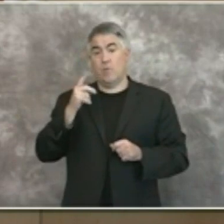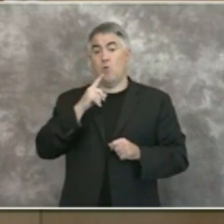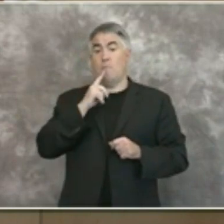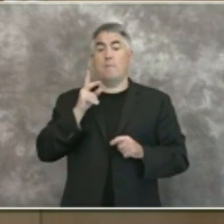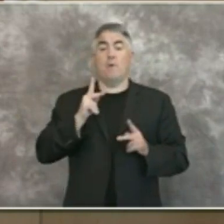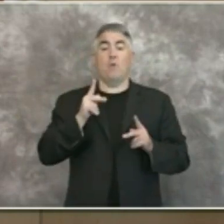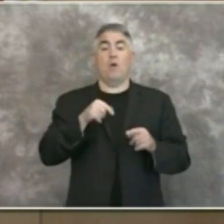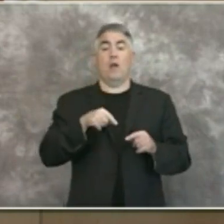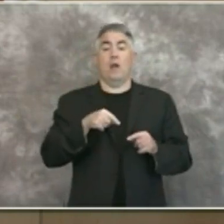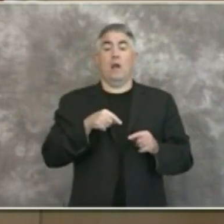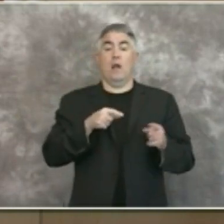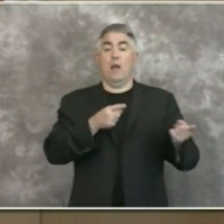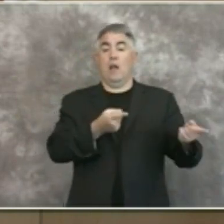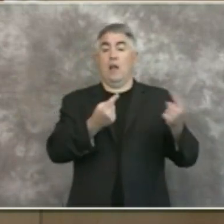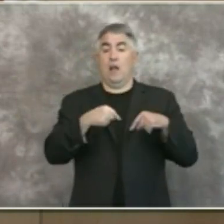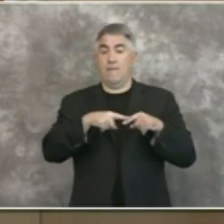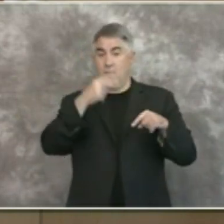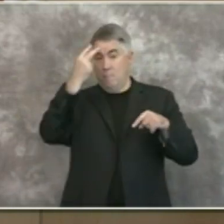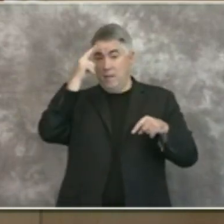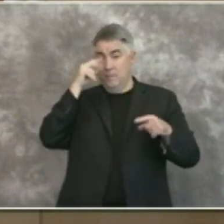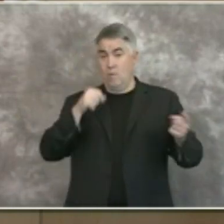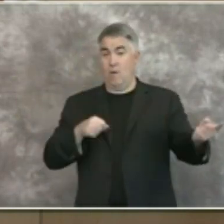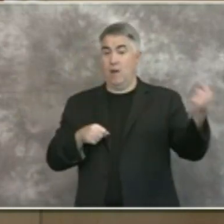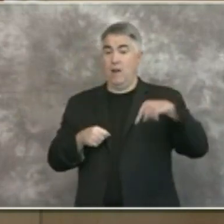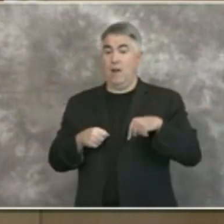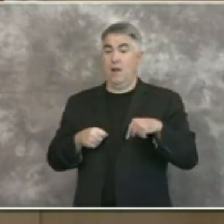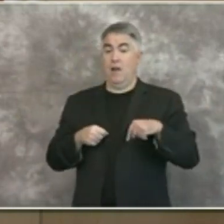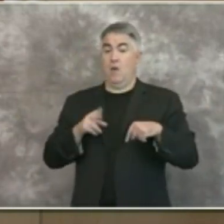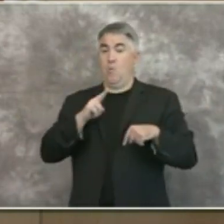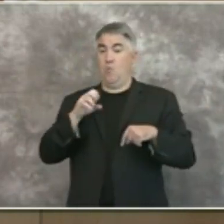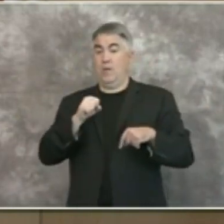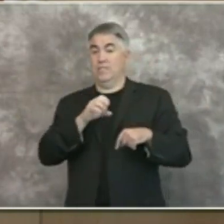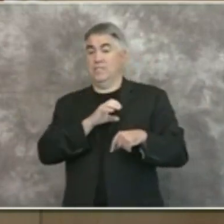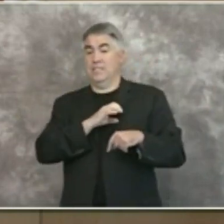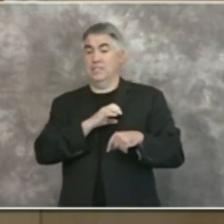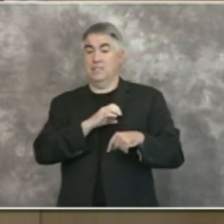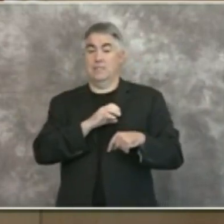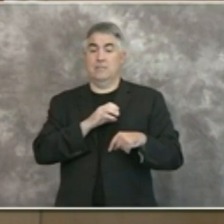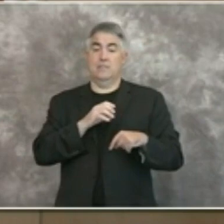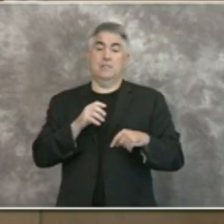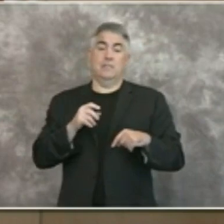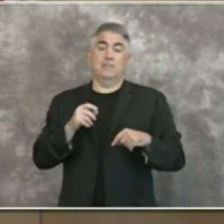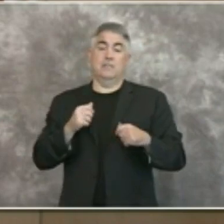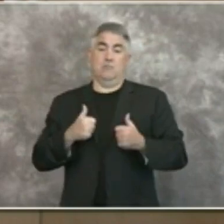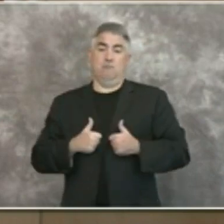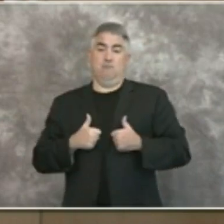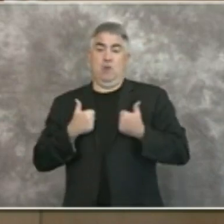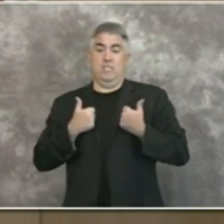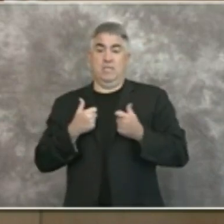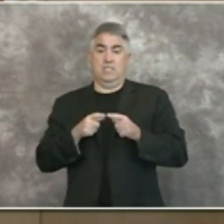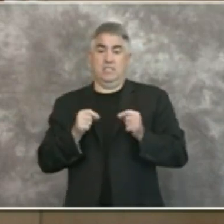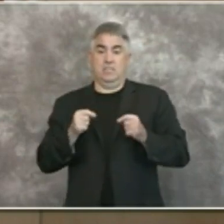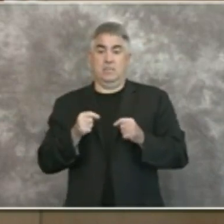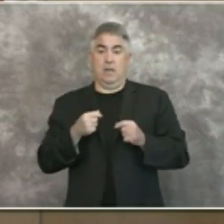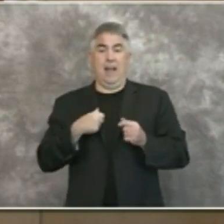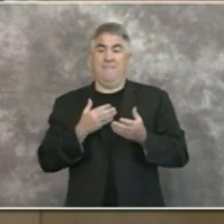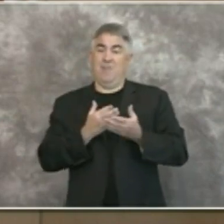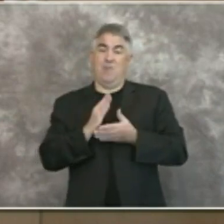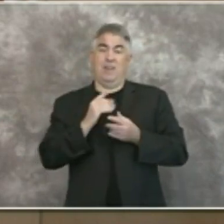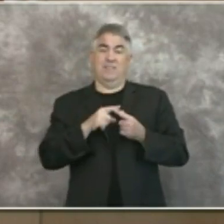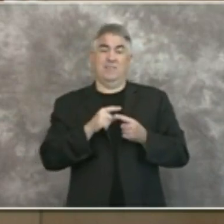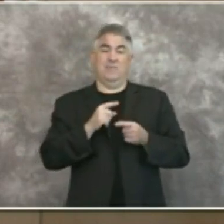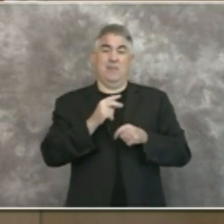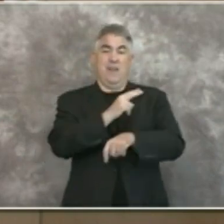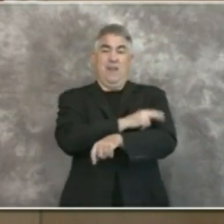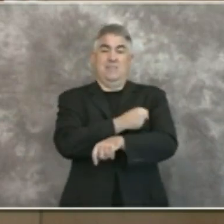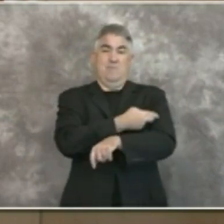if they come from mexico are u.s citizens and residents and have the right to utilize our health care system that's